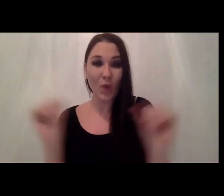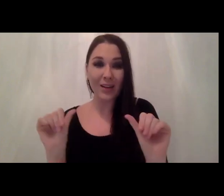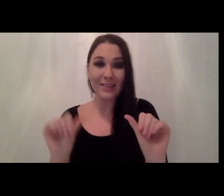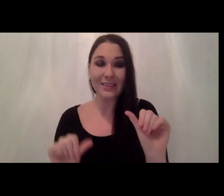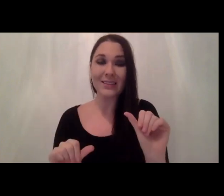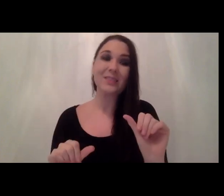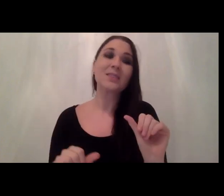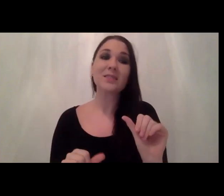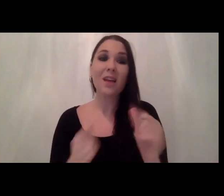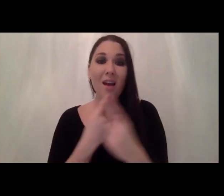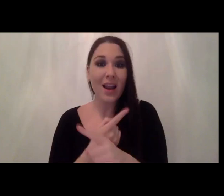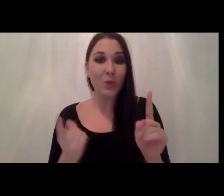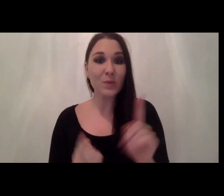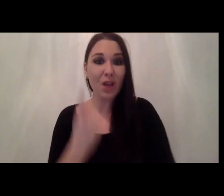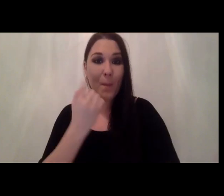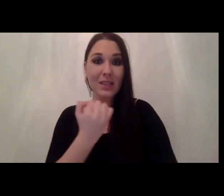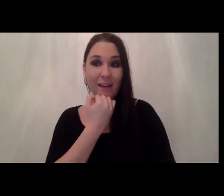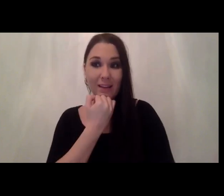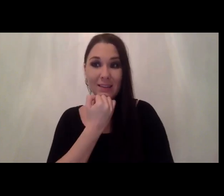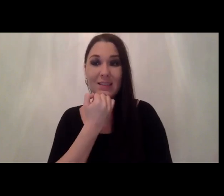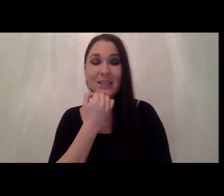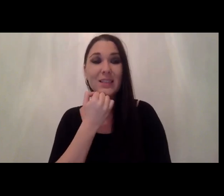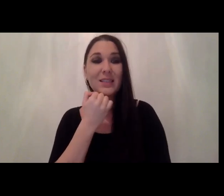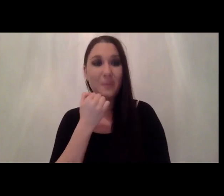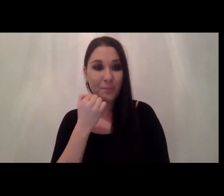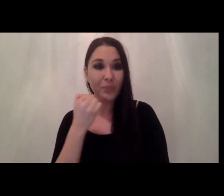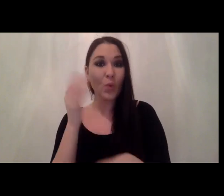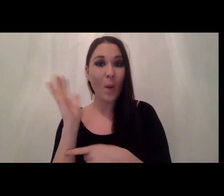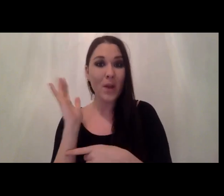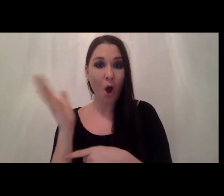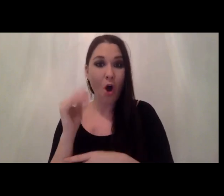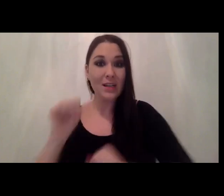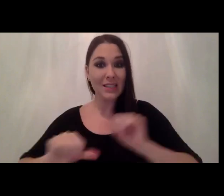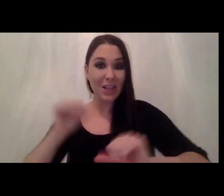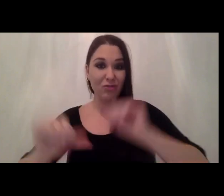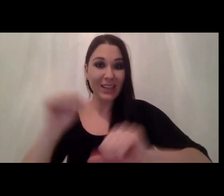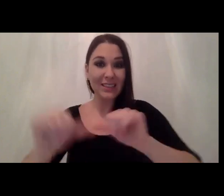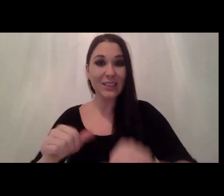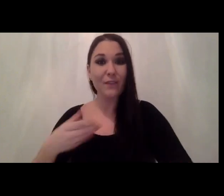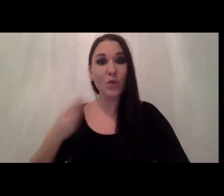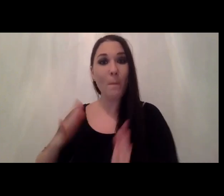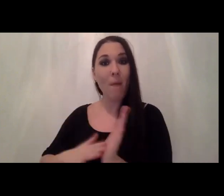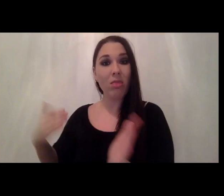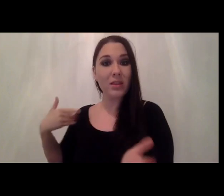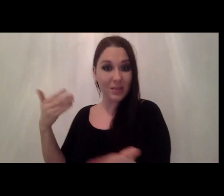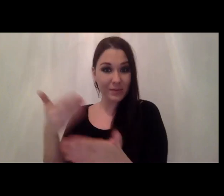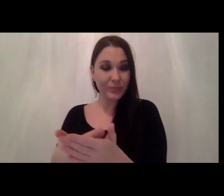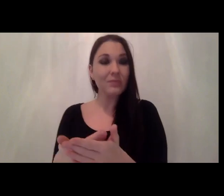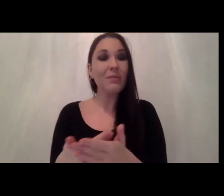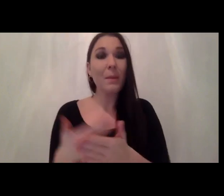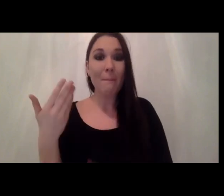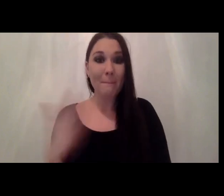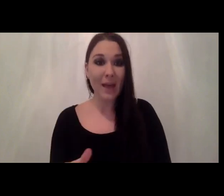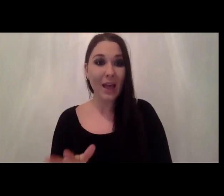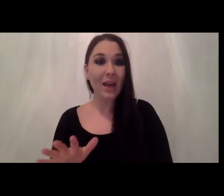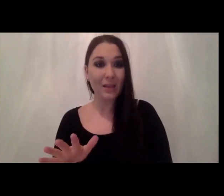about the Computer Vision in Production webinar series. So over the last couple of months I've also been meeting